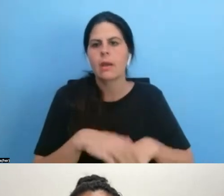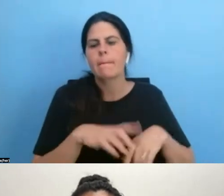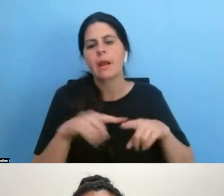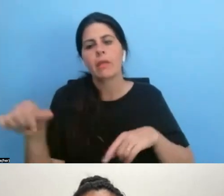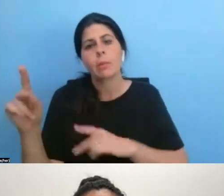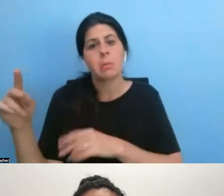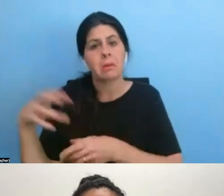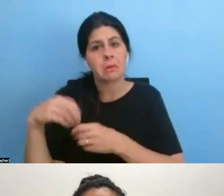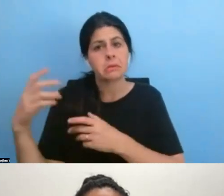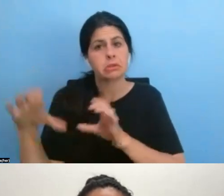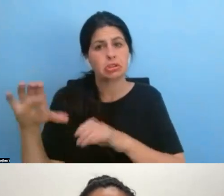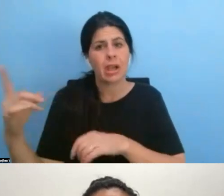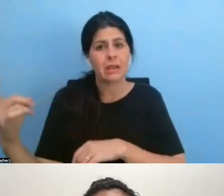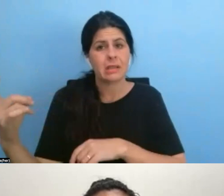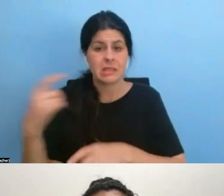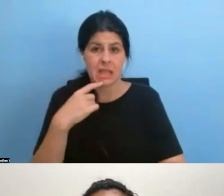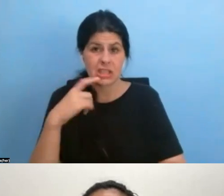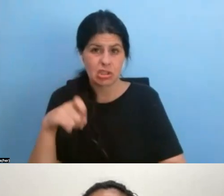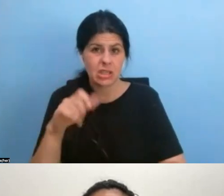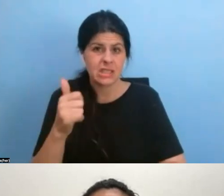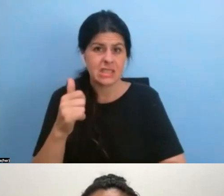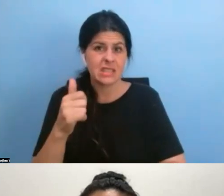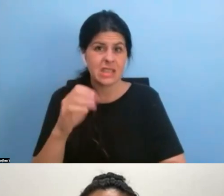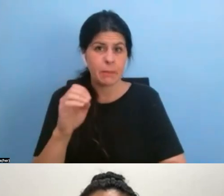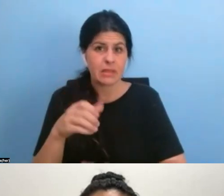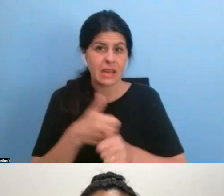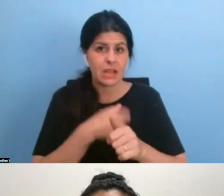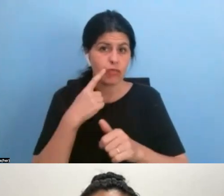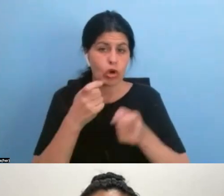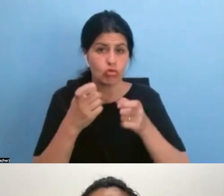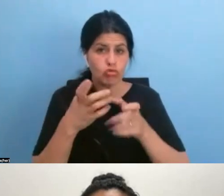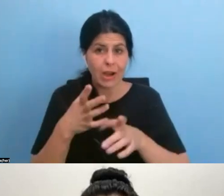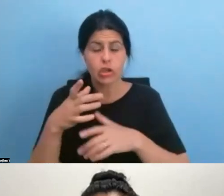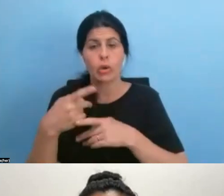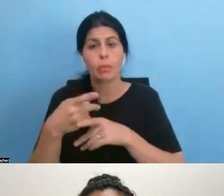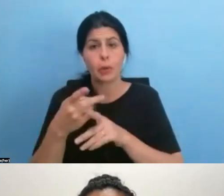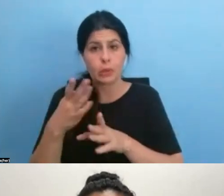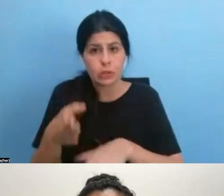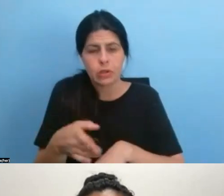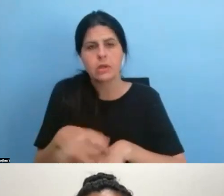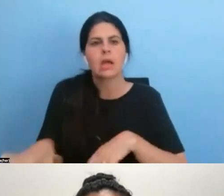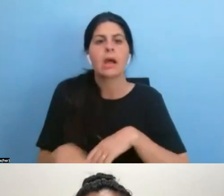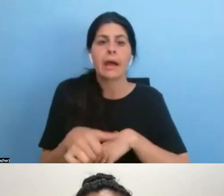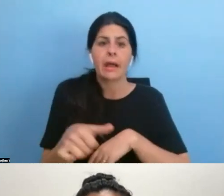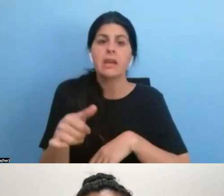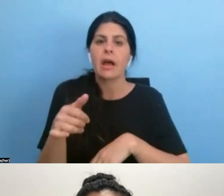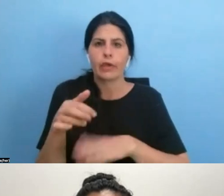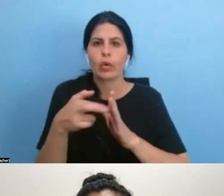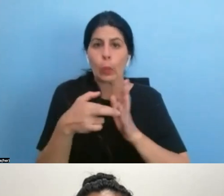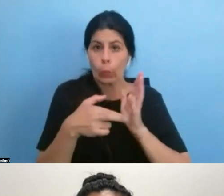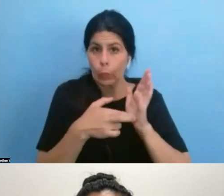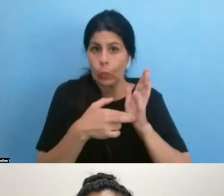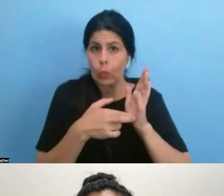it should be, um, 10% each for directors and producers. Another rule of thumb for projects that are financed is that